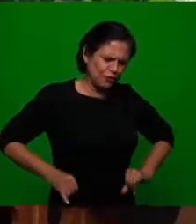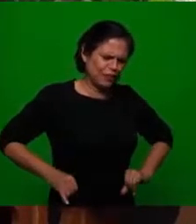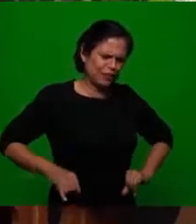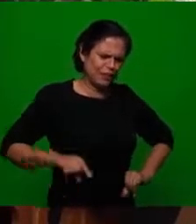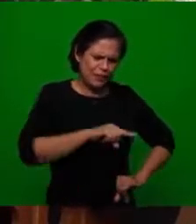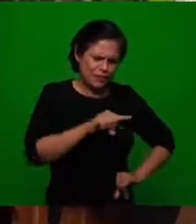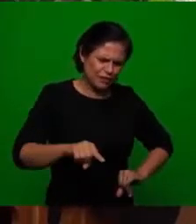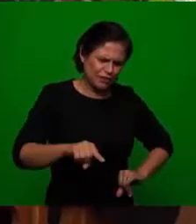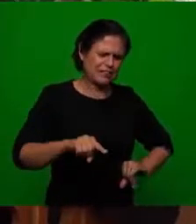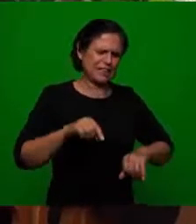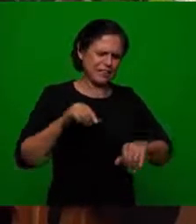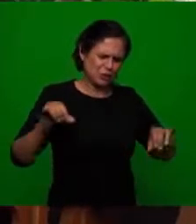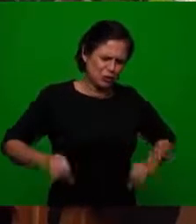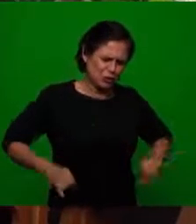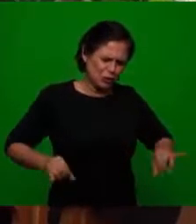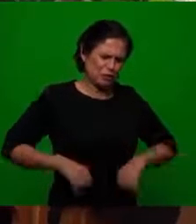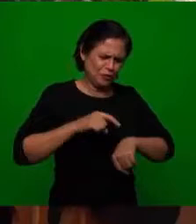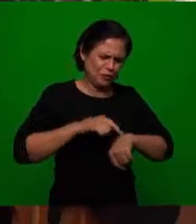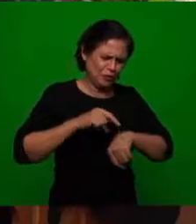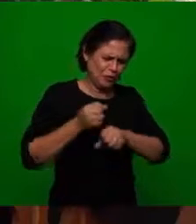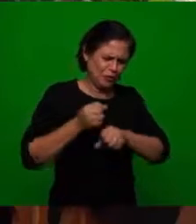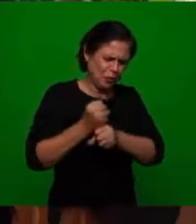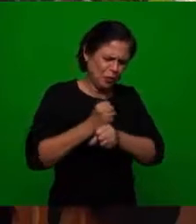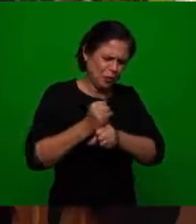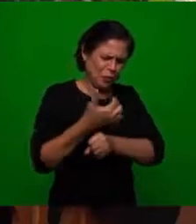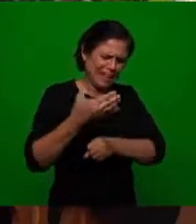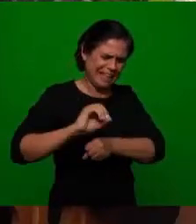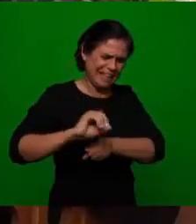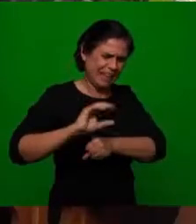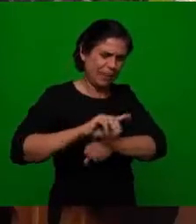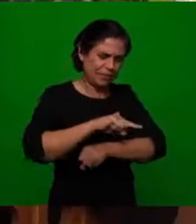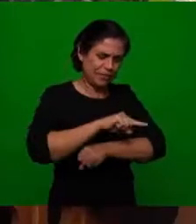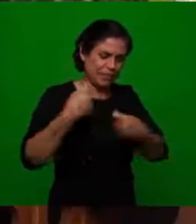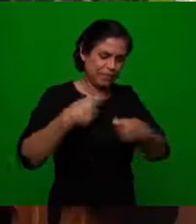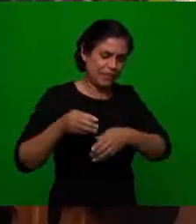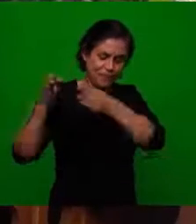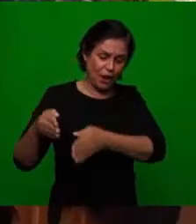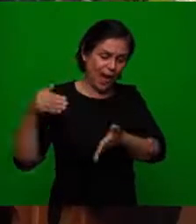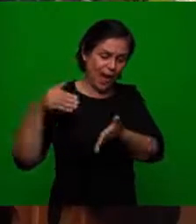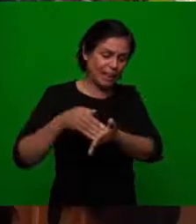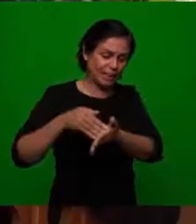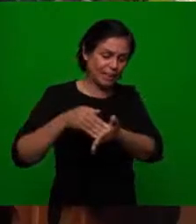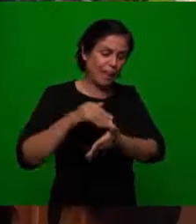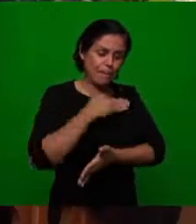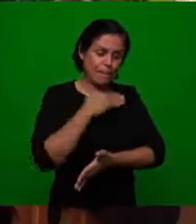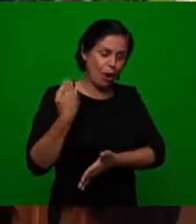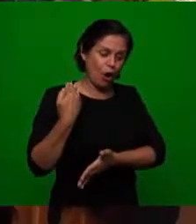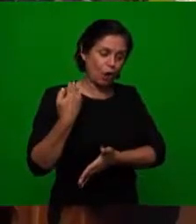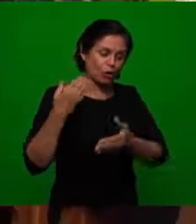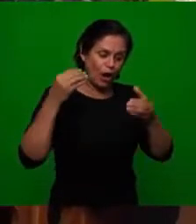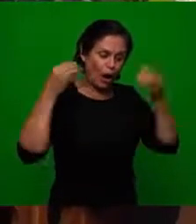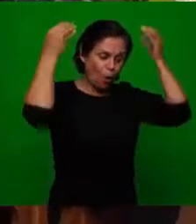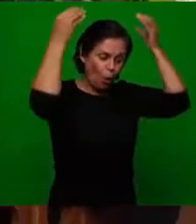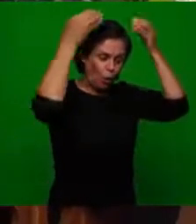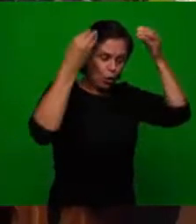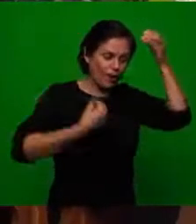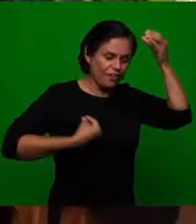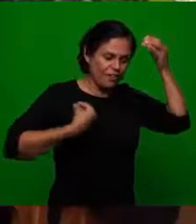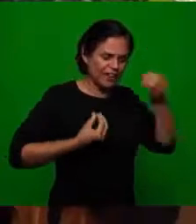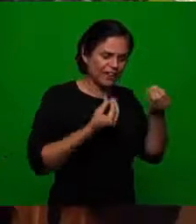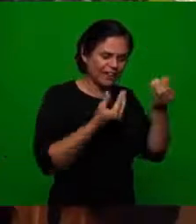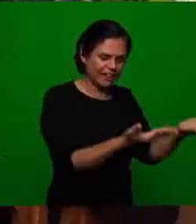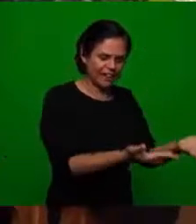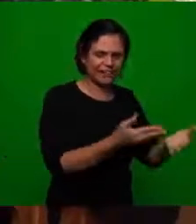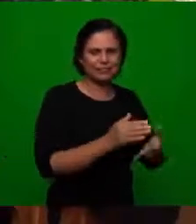may be tested and and will have tribulation 10 days be faithful unto that and I will give you the crown of